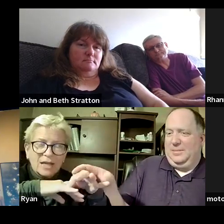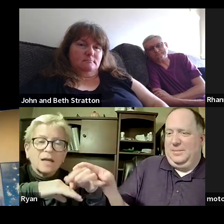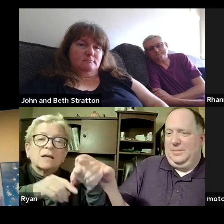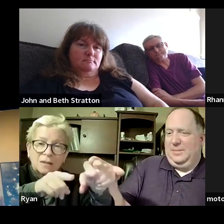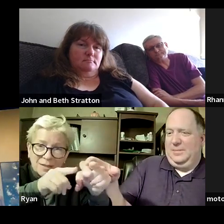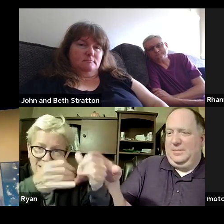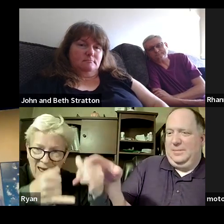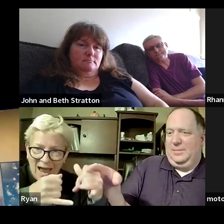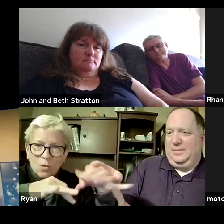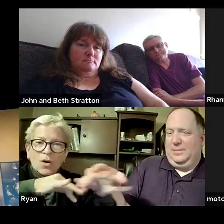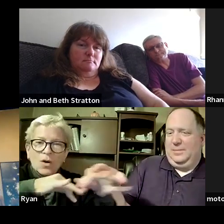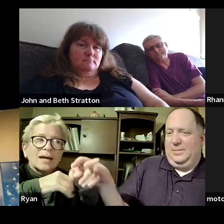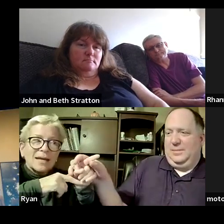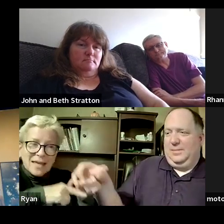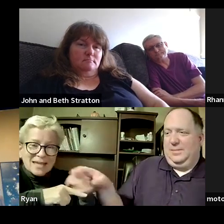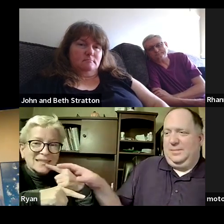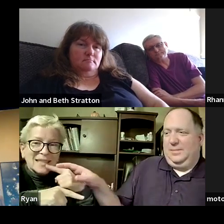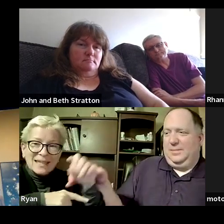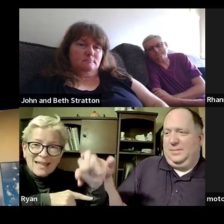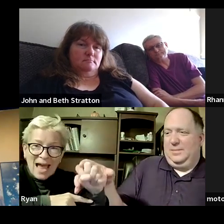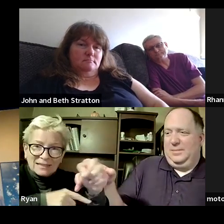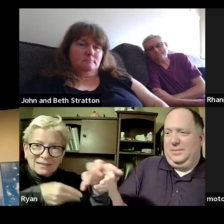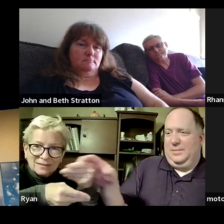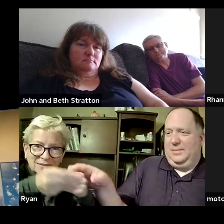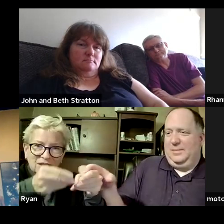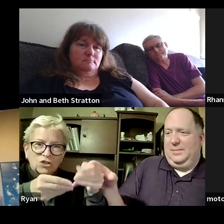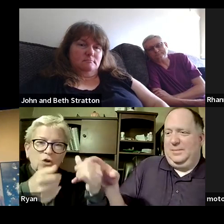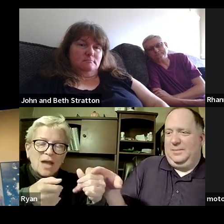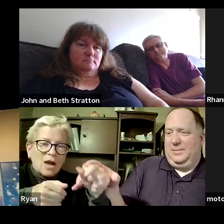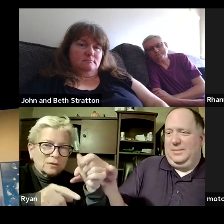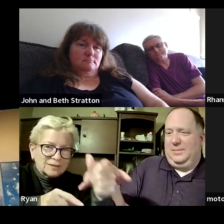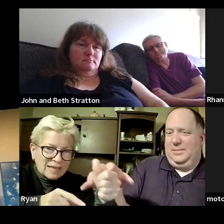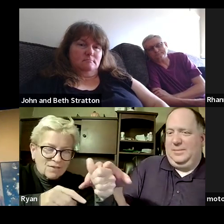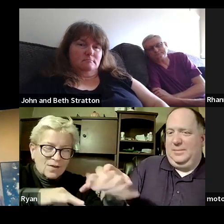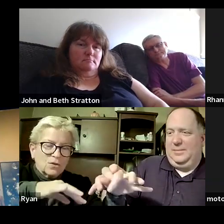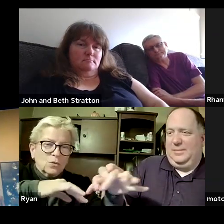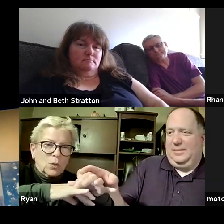ring on your finger because he said yes to you so you put the ring on your finger